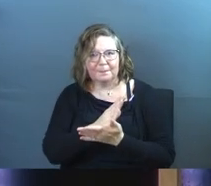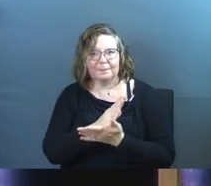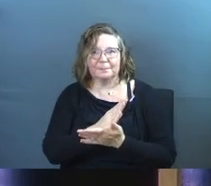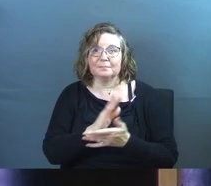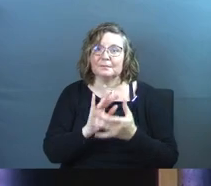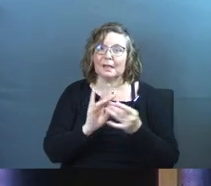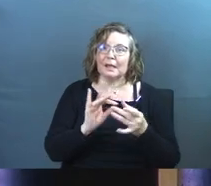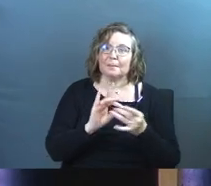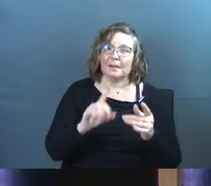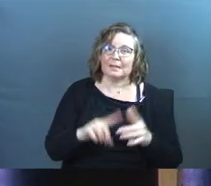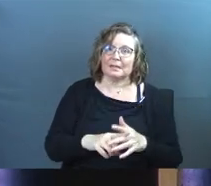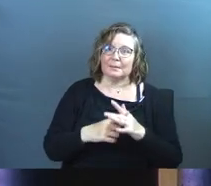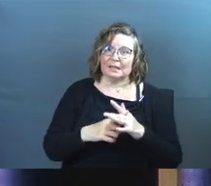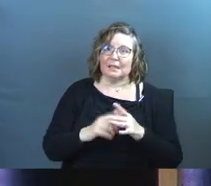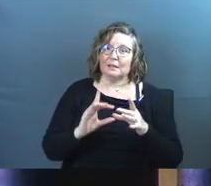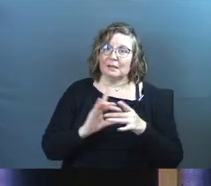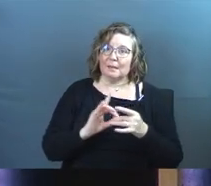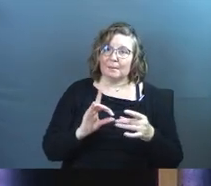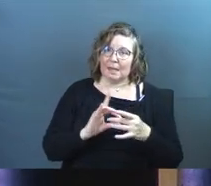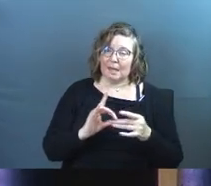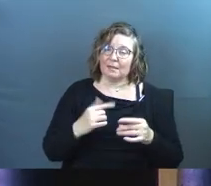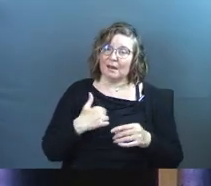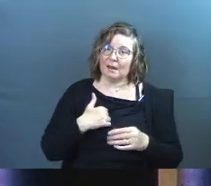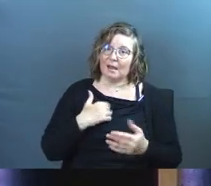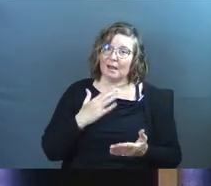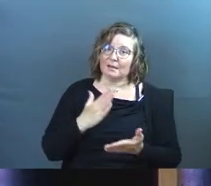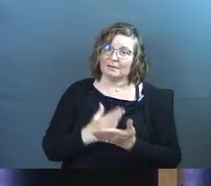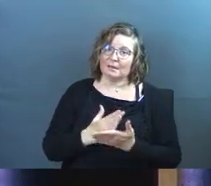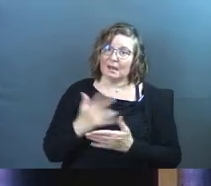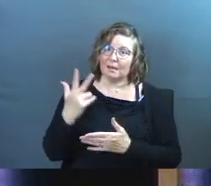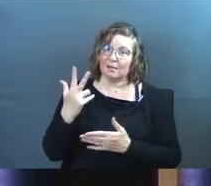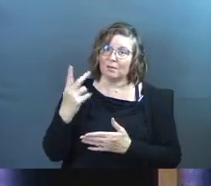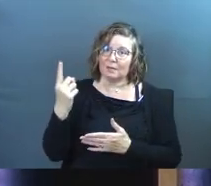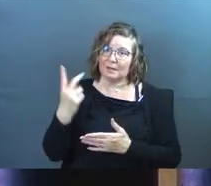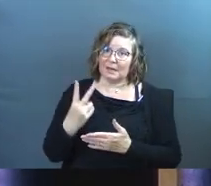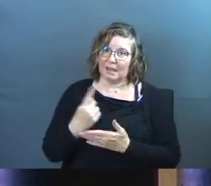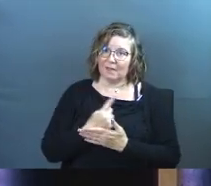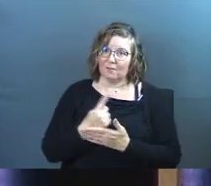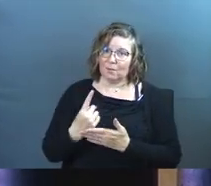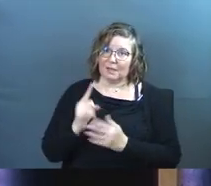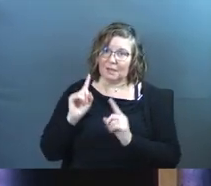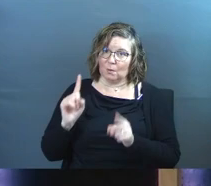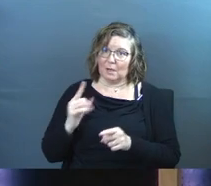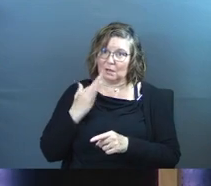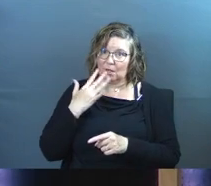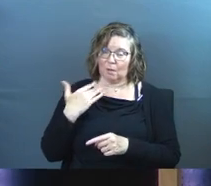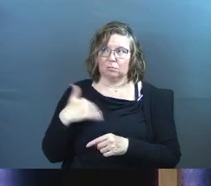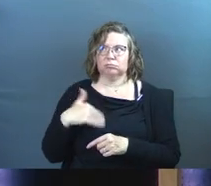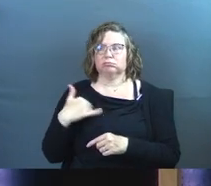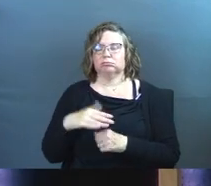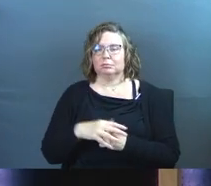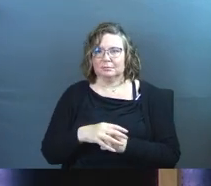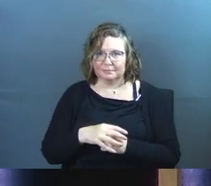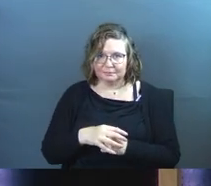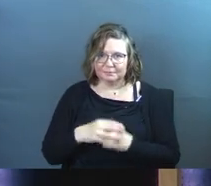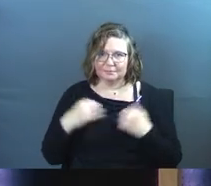I mentioned at the beginning of this message that I stopped for three and a half weeks and went to Vail, Colorado. Good grief.